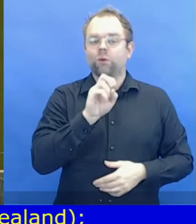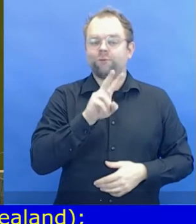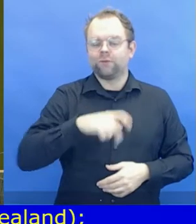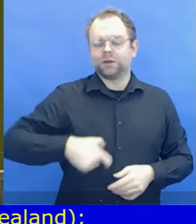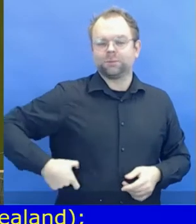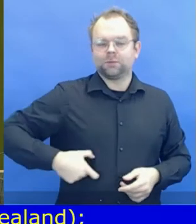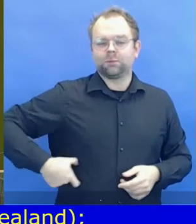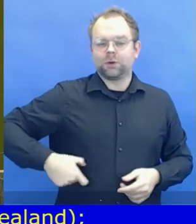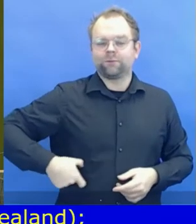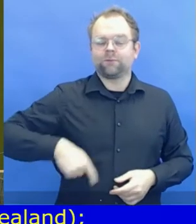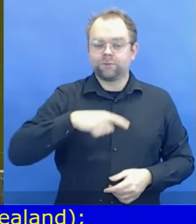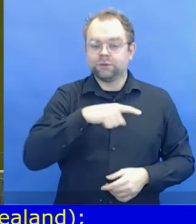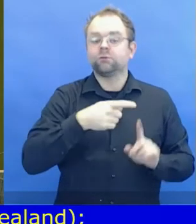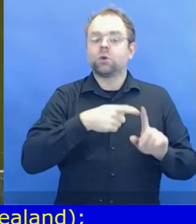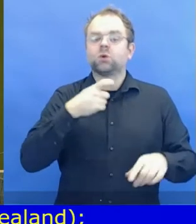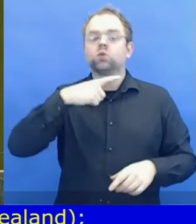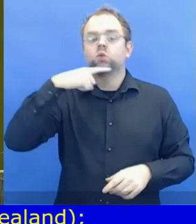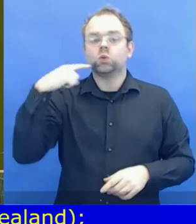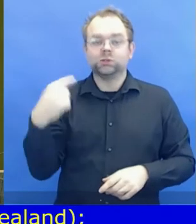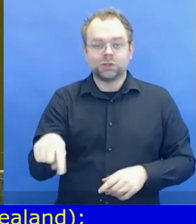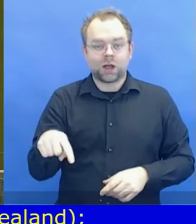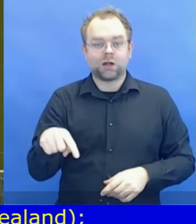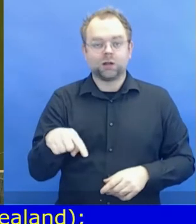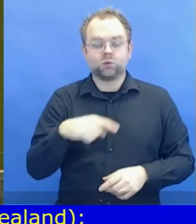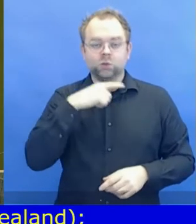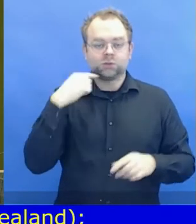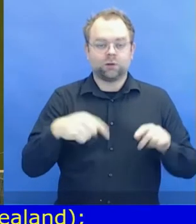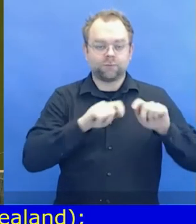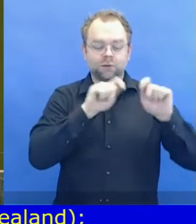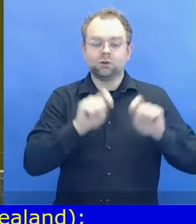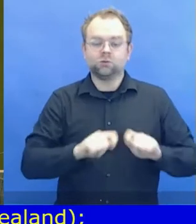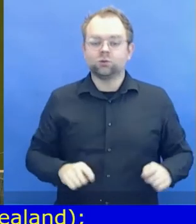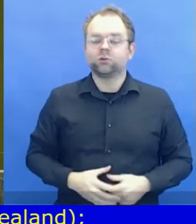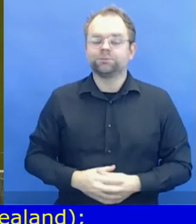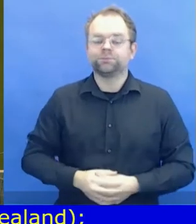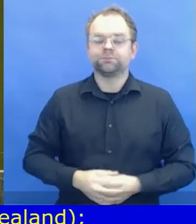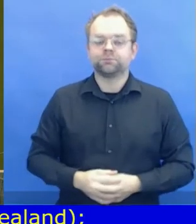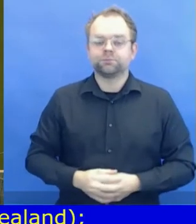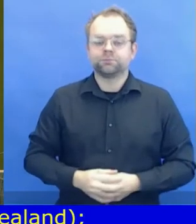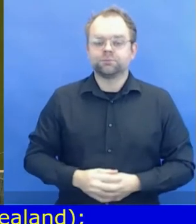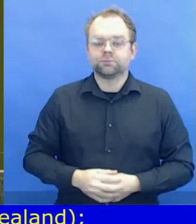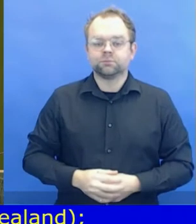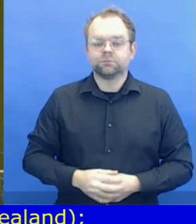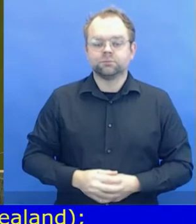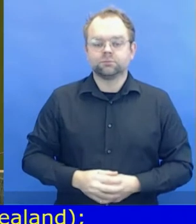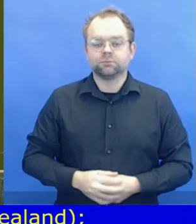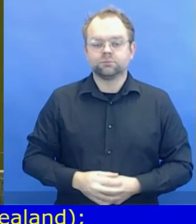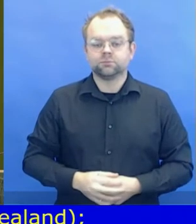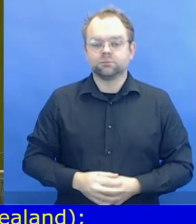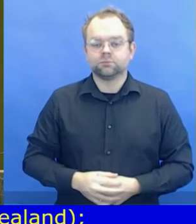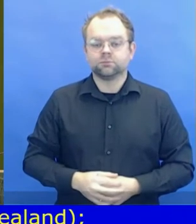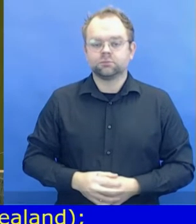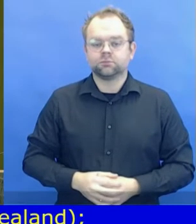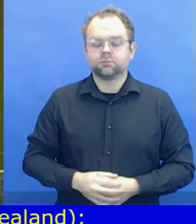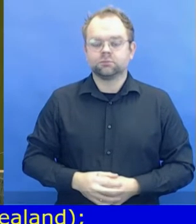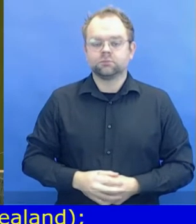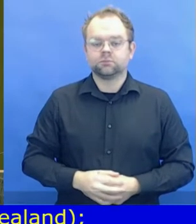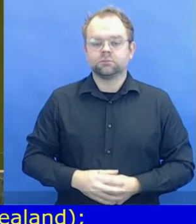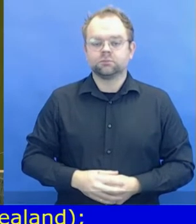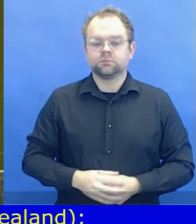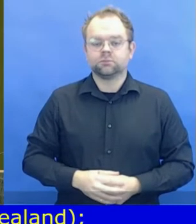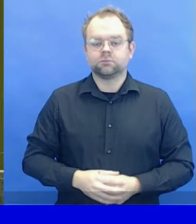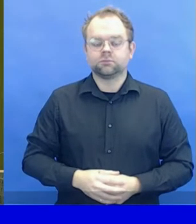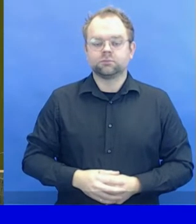In a note verbal dated 10 February 2020, in accordance with Article 34,